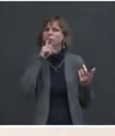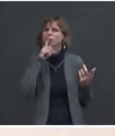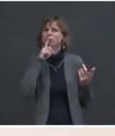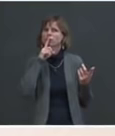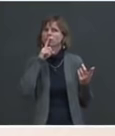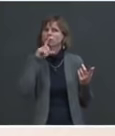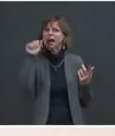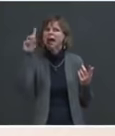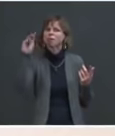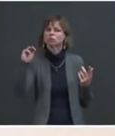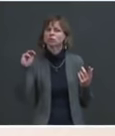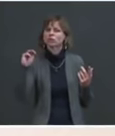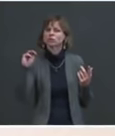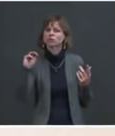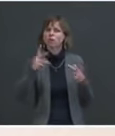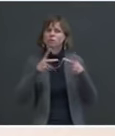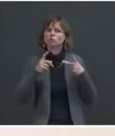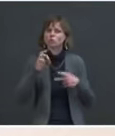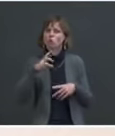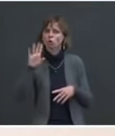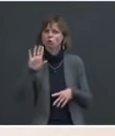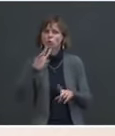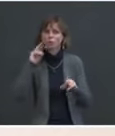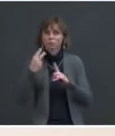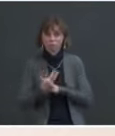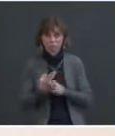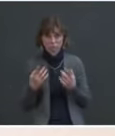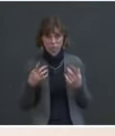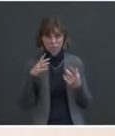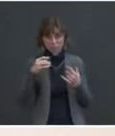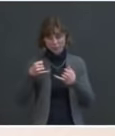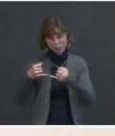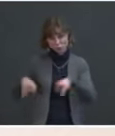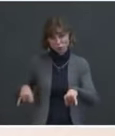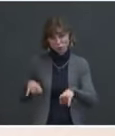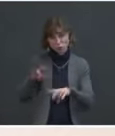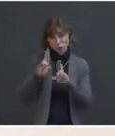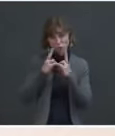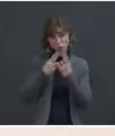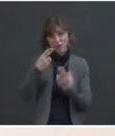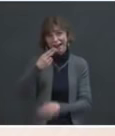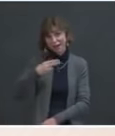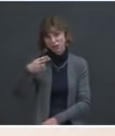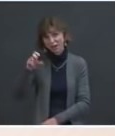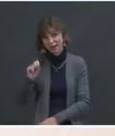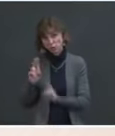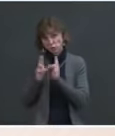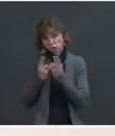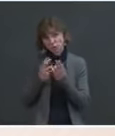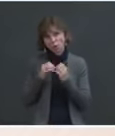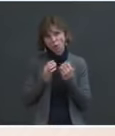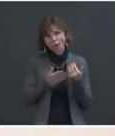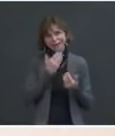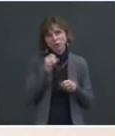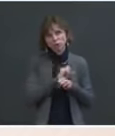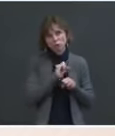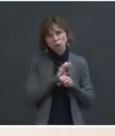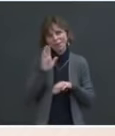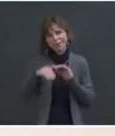your perspective, have the Border Patrol unions and the HHS unions been easier to work with than the teachers unions?